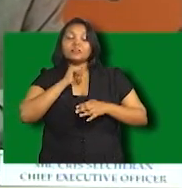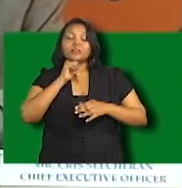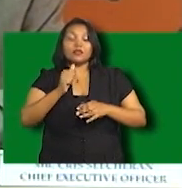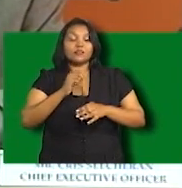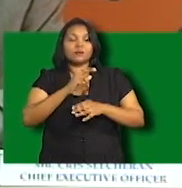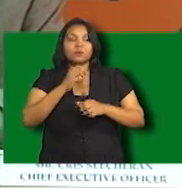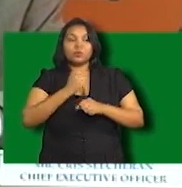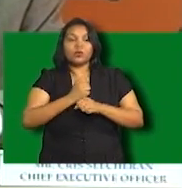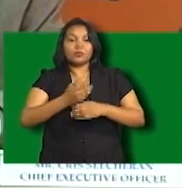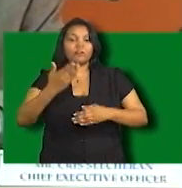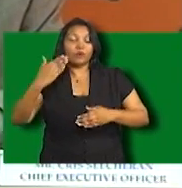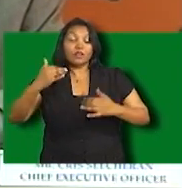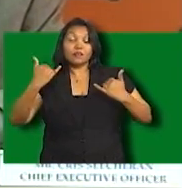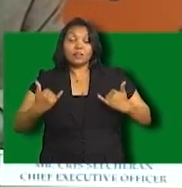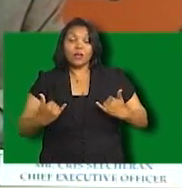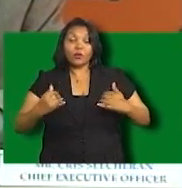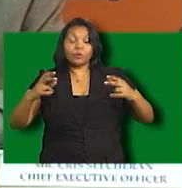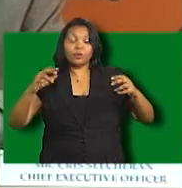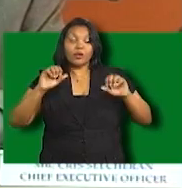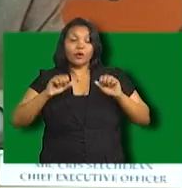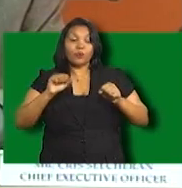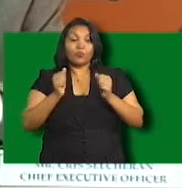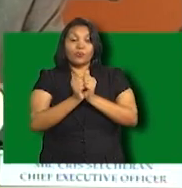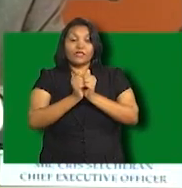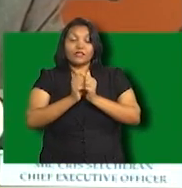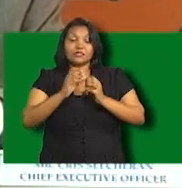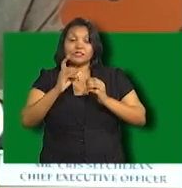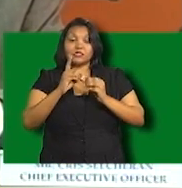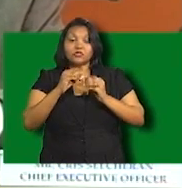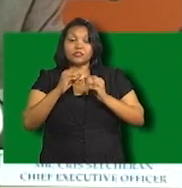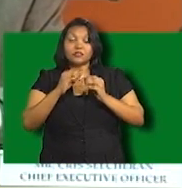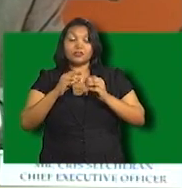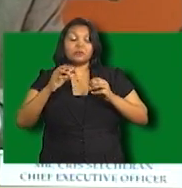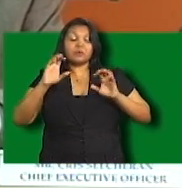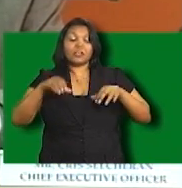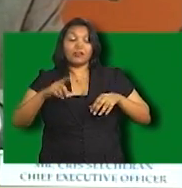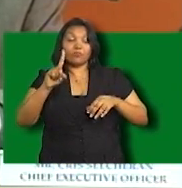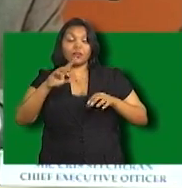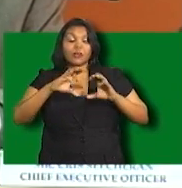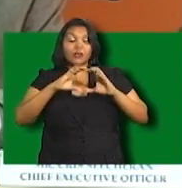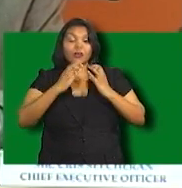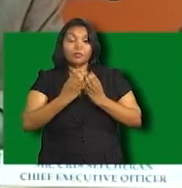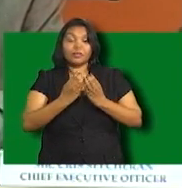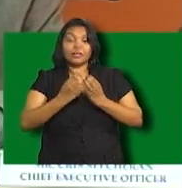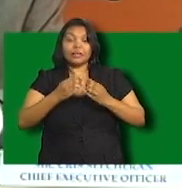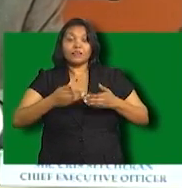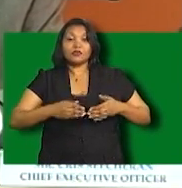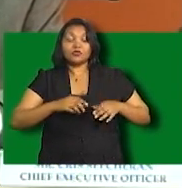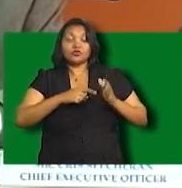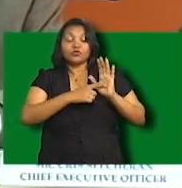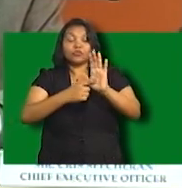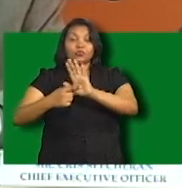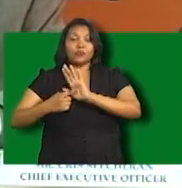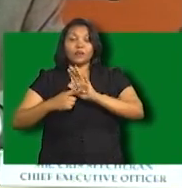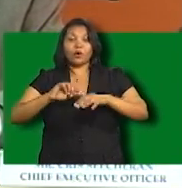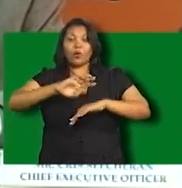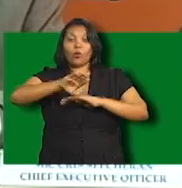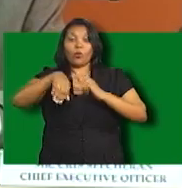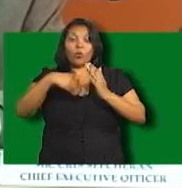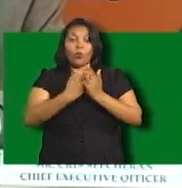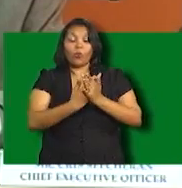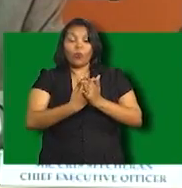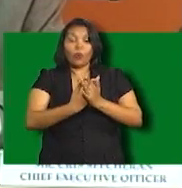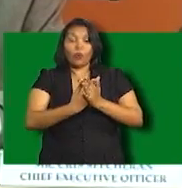channels, several feature channels. In fact, one distributor can carry all the feature